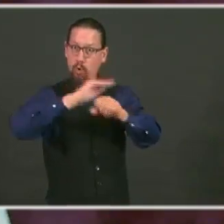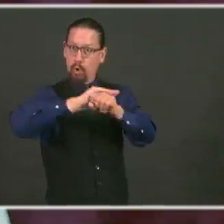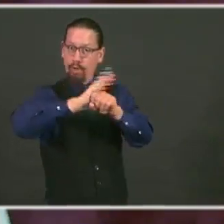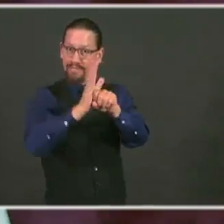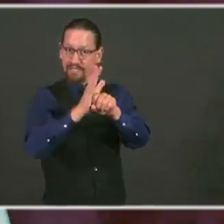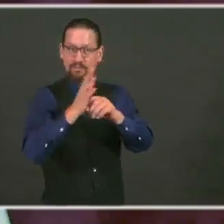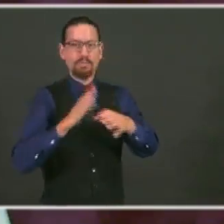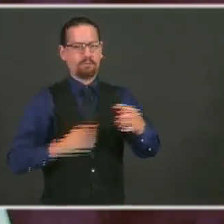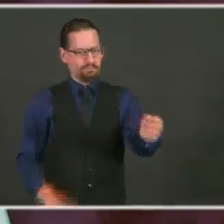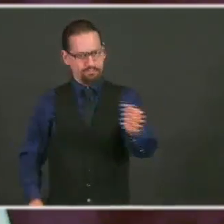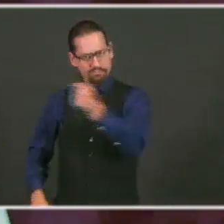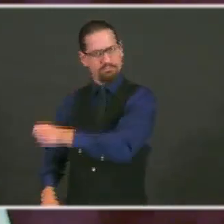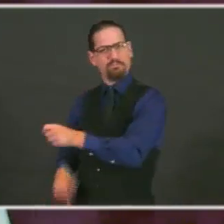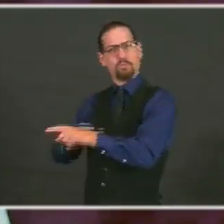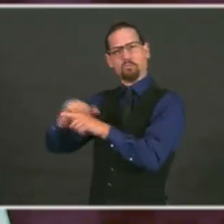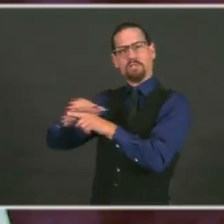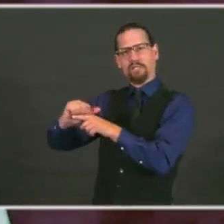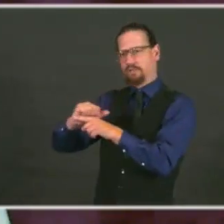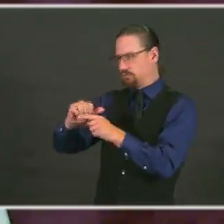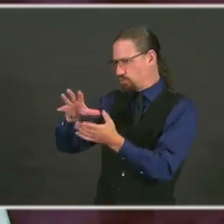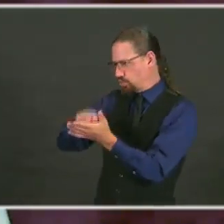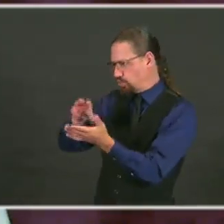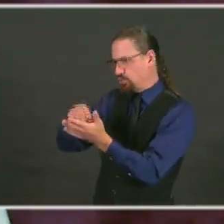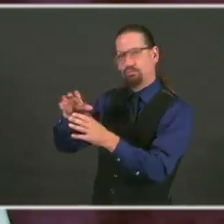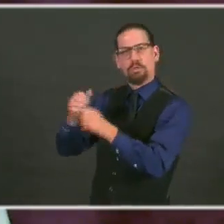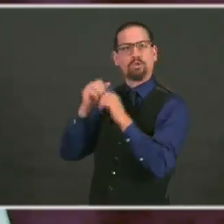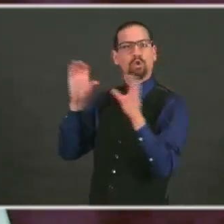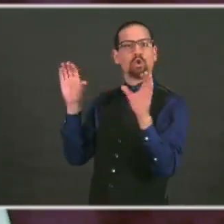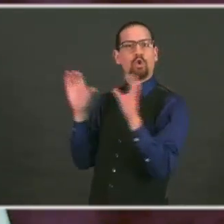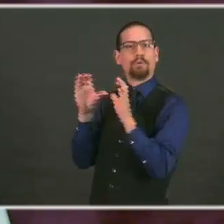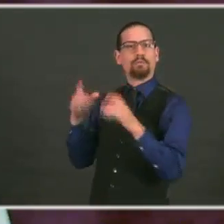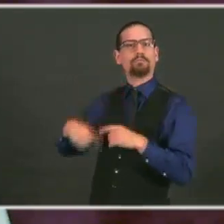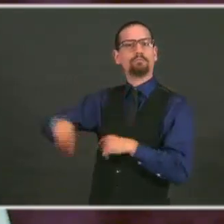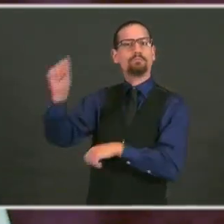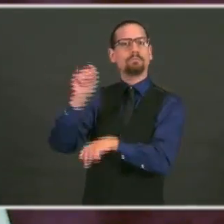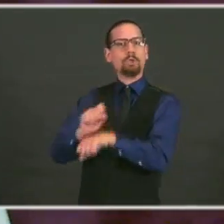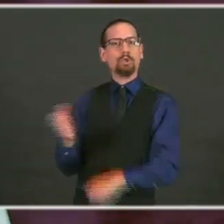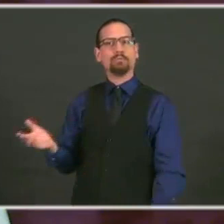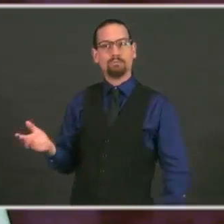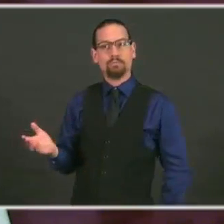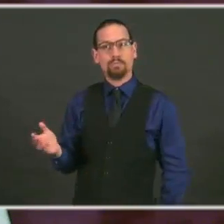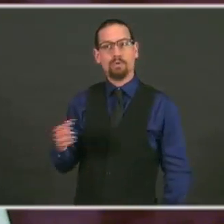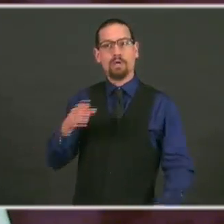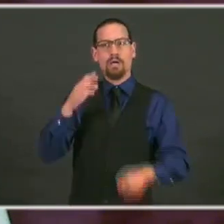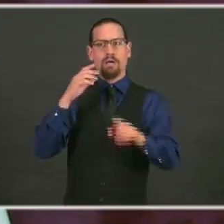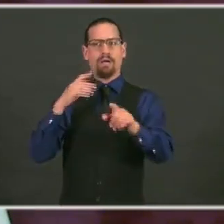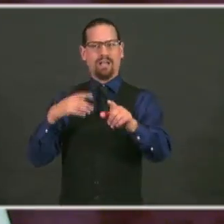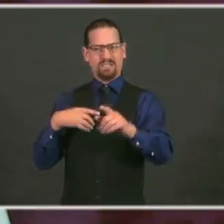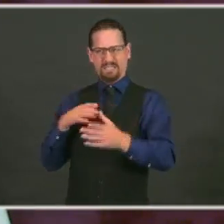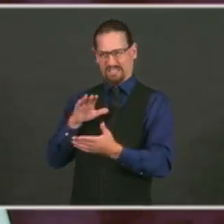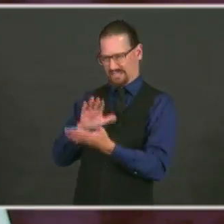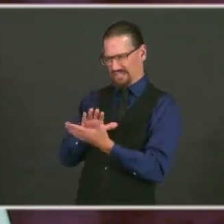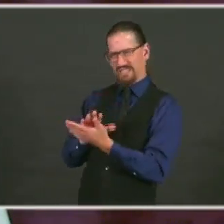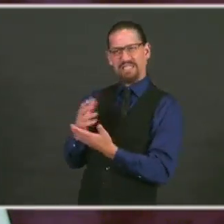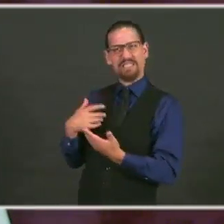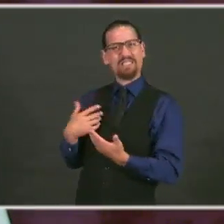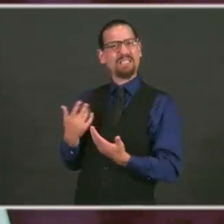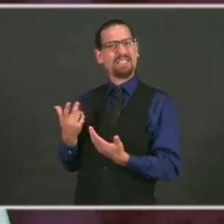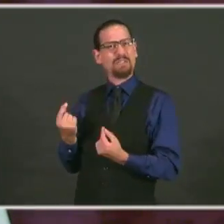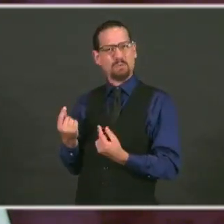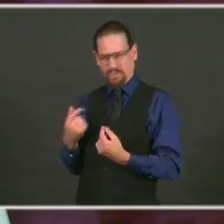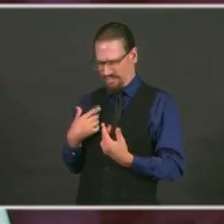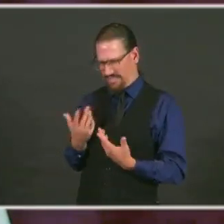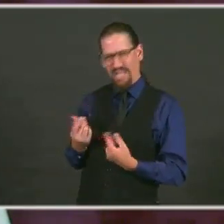The job six months from now doesn't pay the bills today. So last week, supplemental unemployment assistance of up to